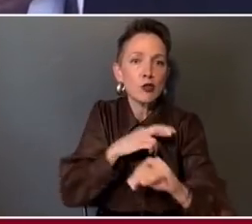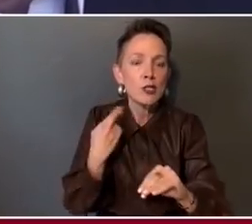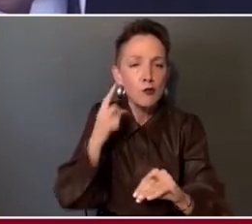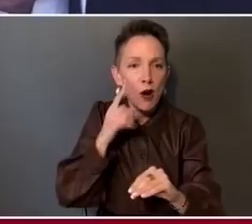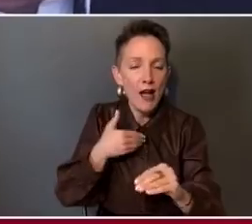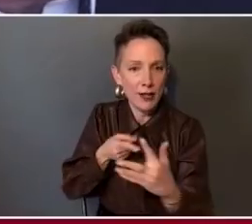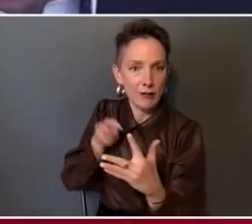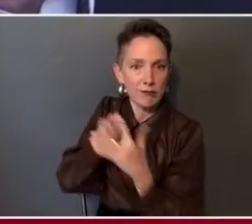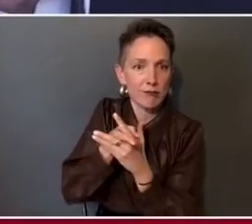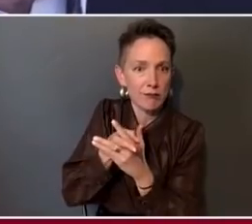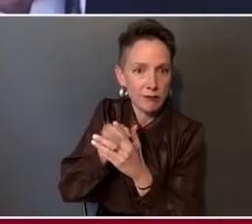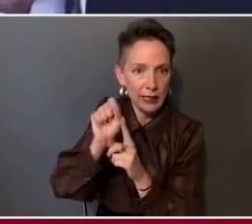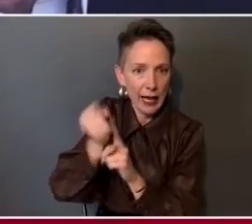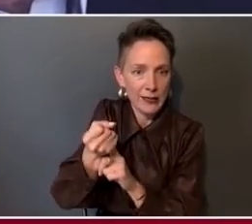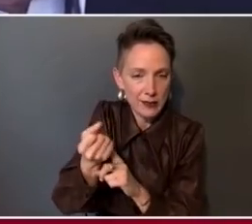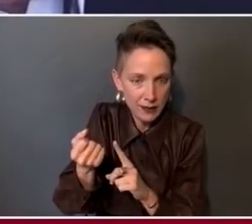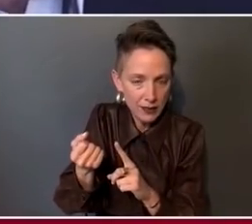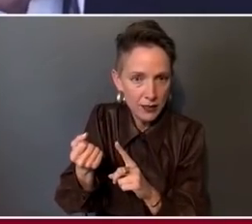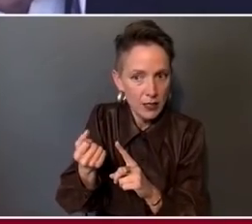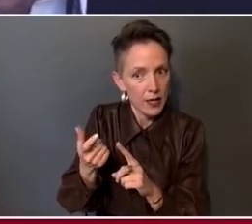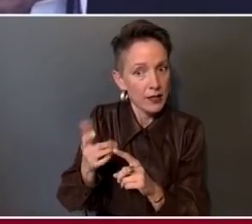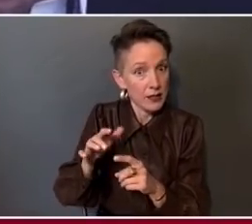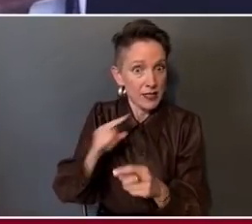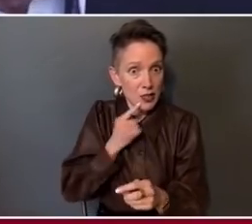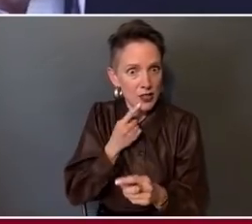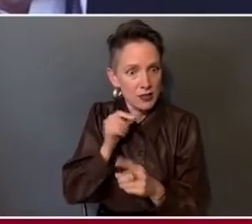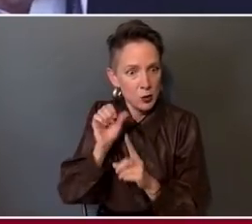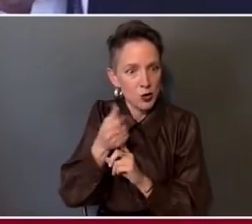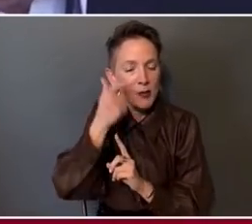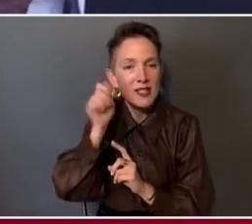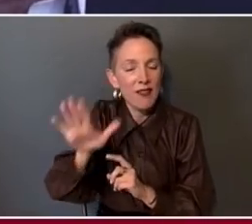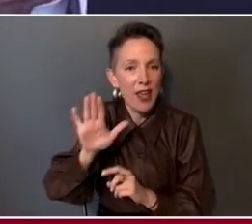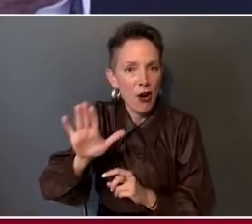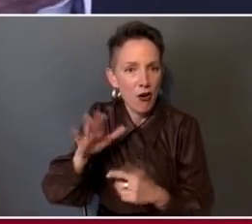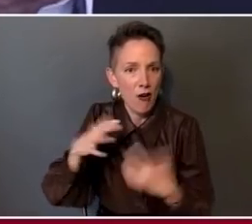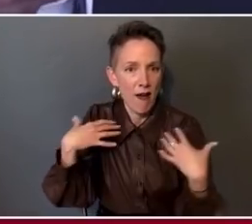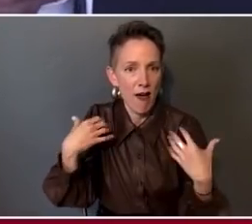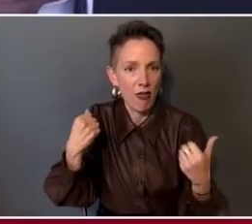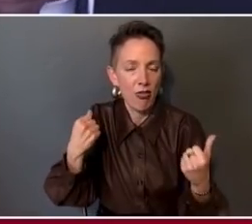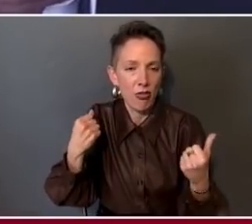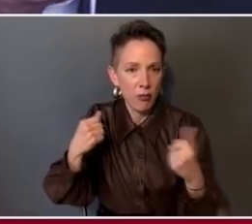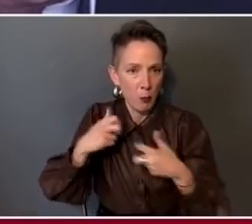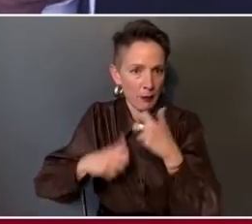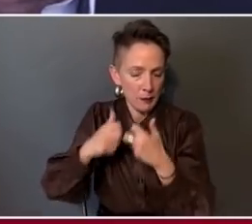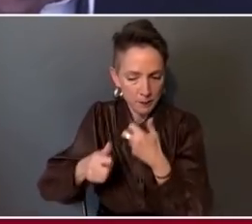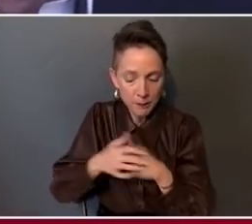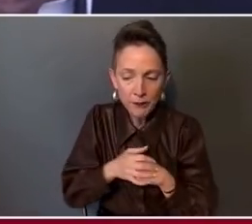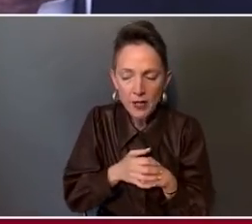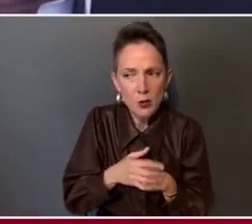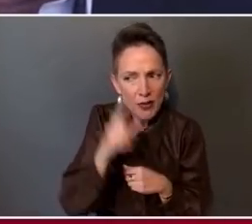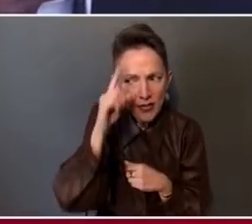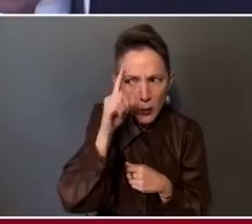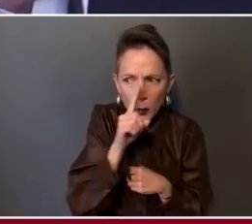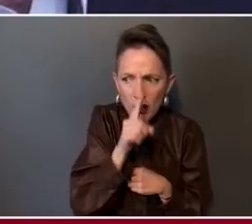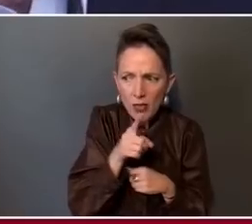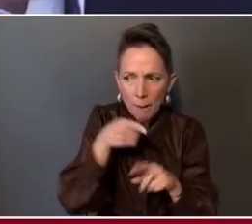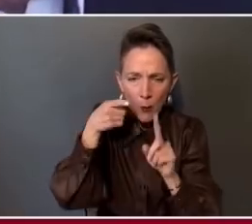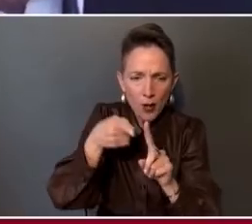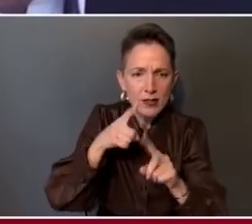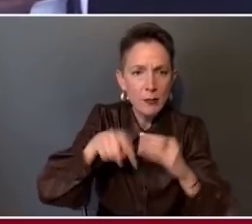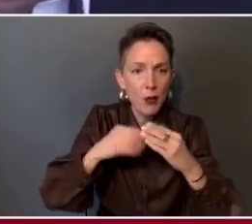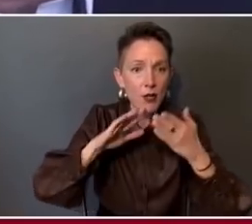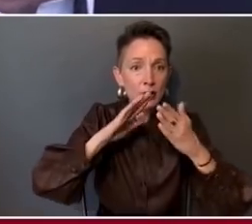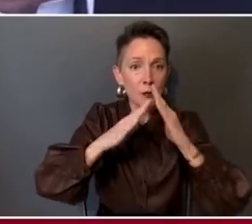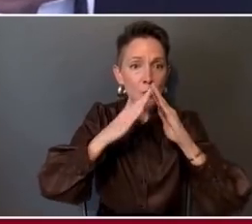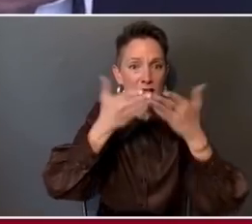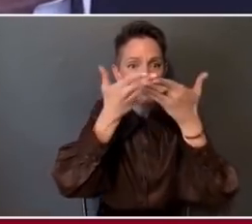and could be serious because of their underlying health conditions. So I think from that standpoint, this is about community good. The